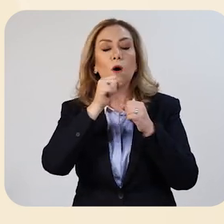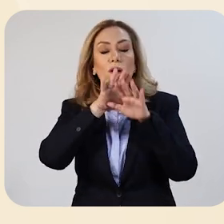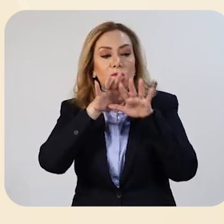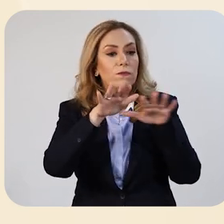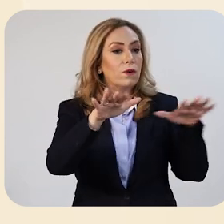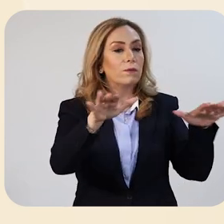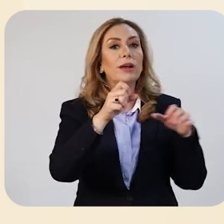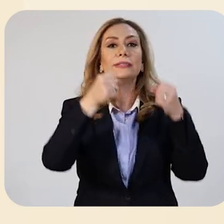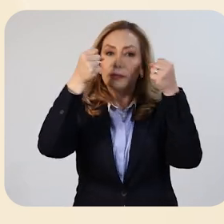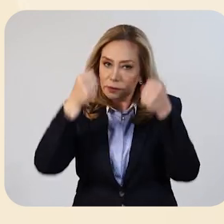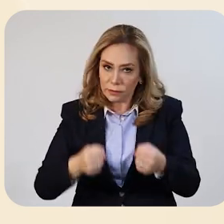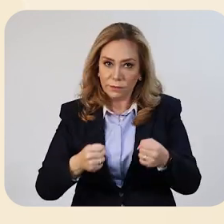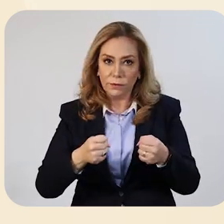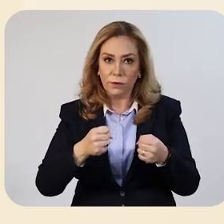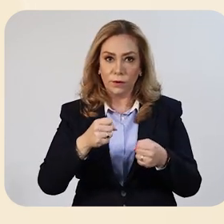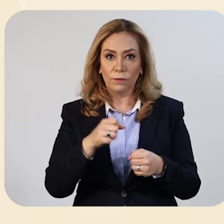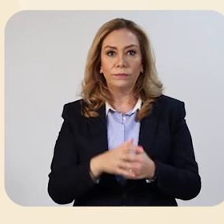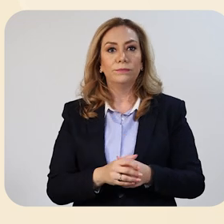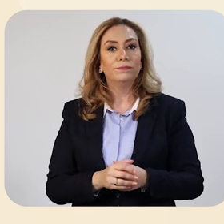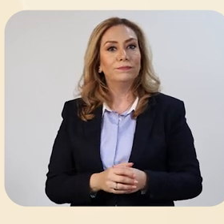contact the concerned health department